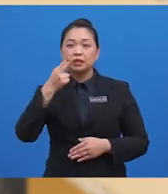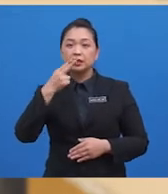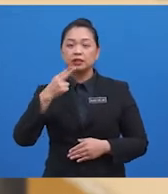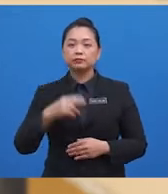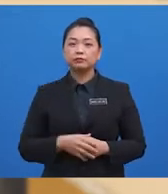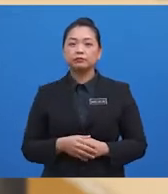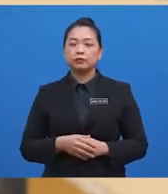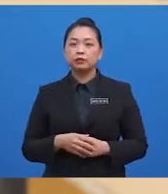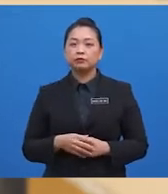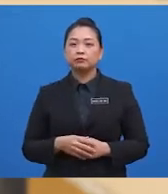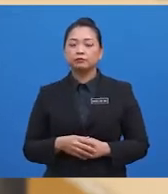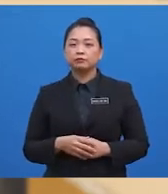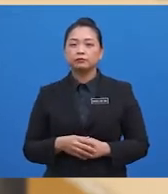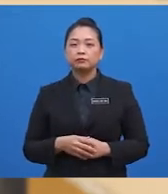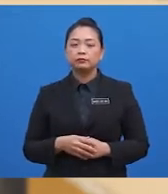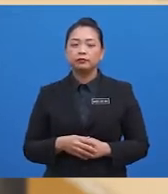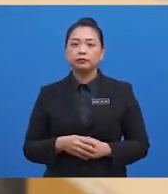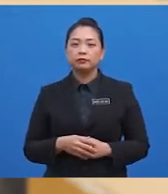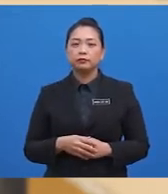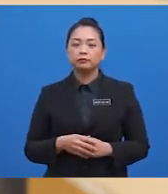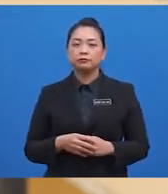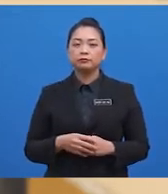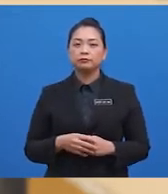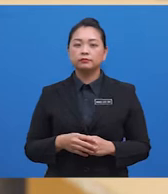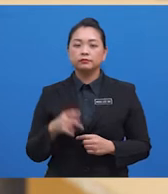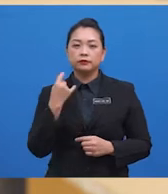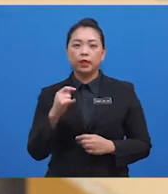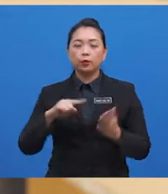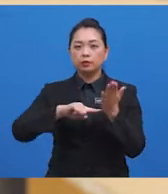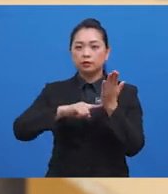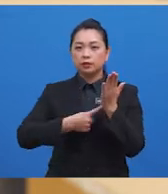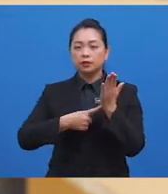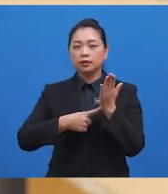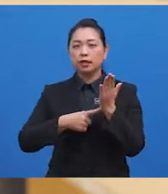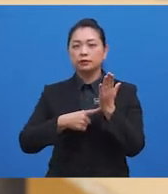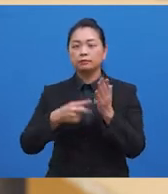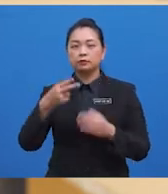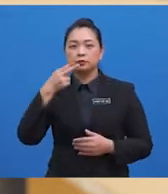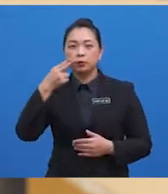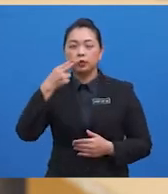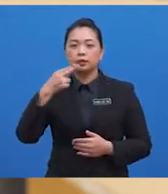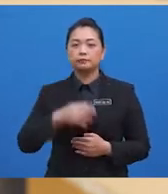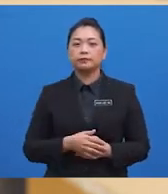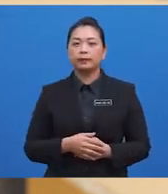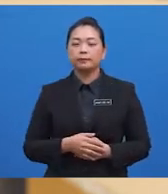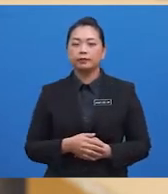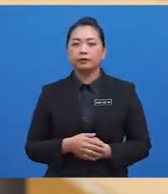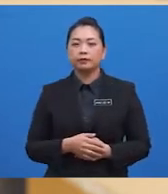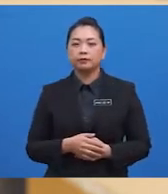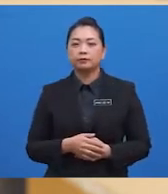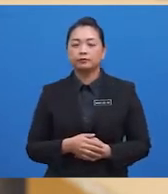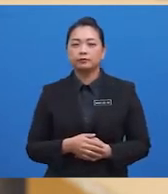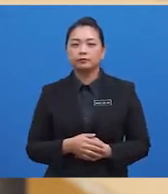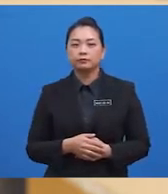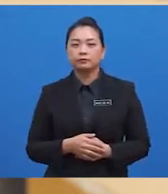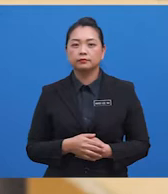they started ninth grade, were more likely than others to start smoking cigarettes and other smokable tobacco products within the